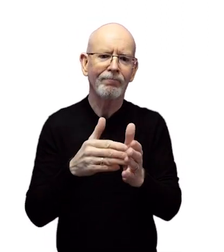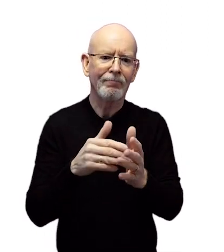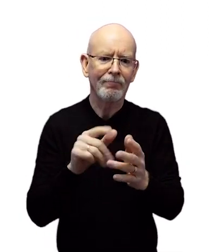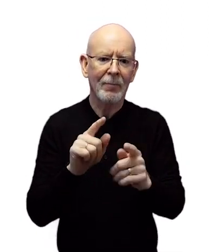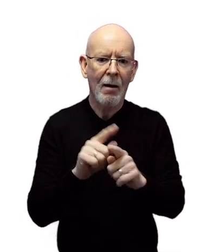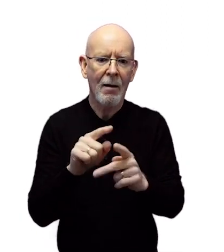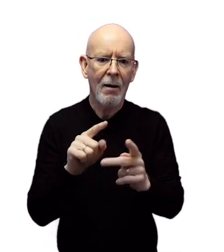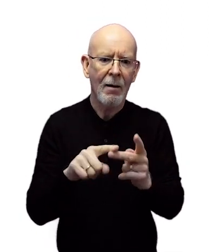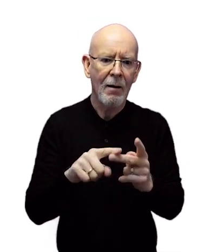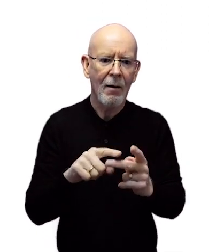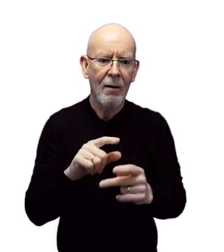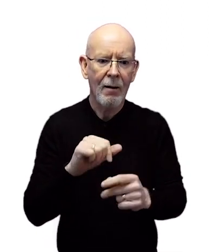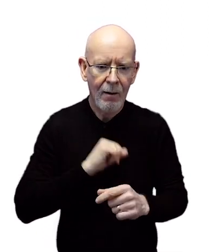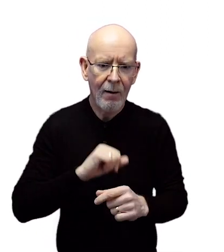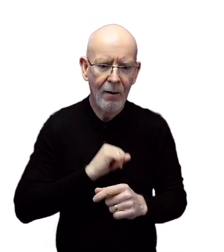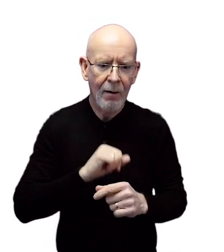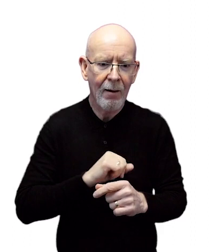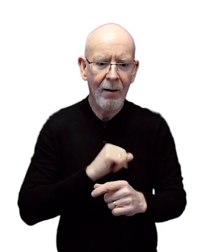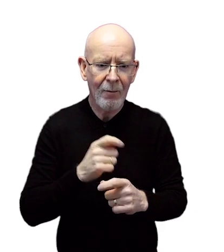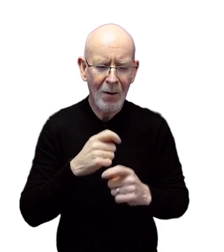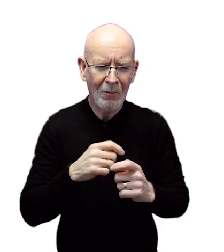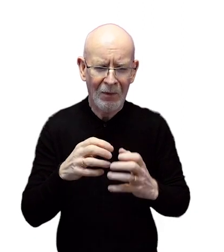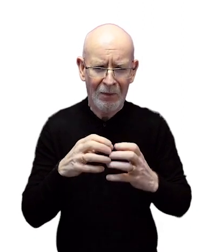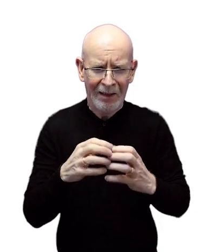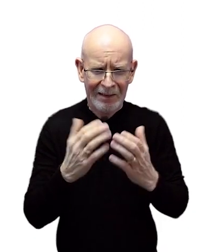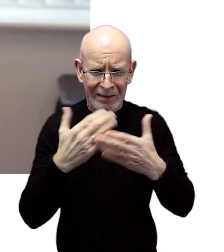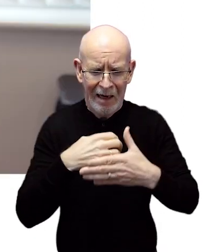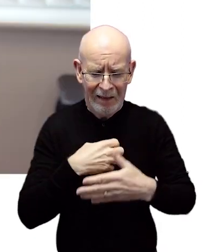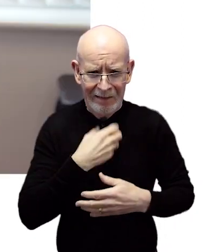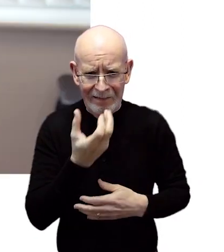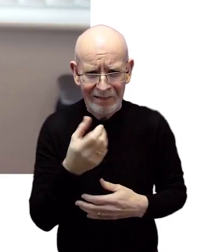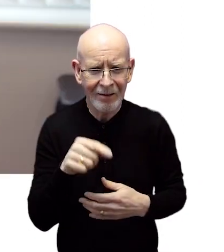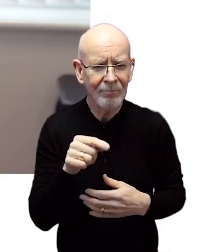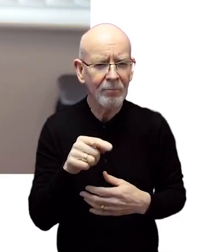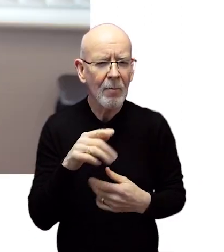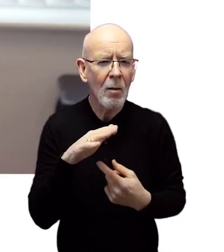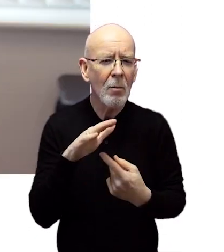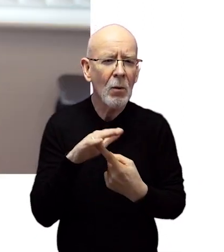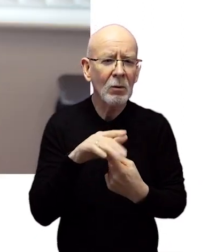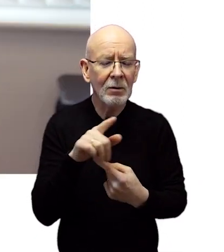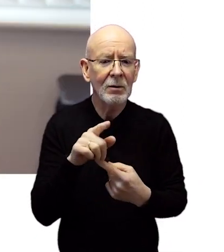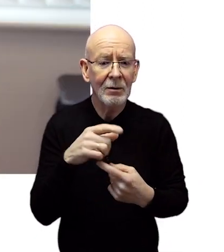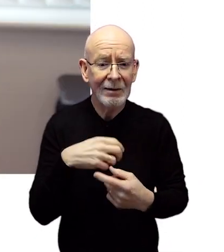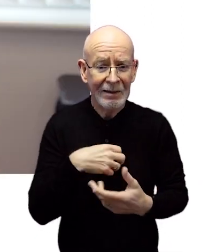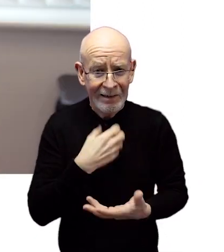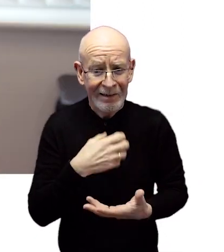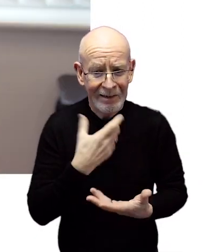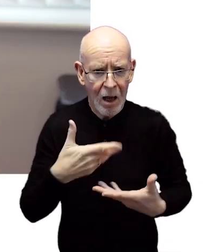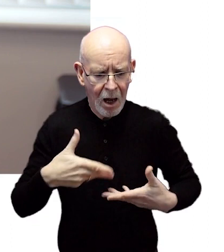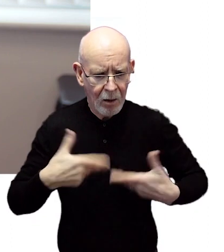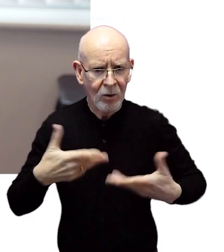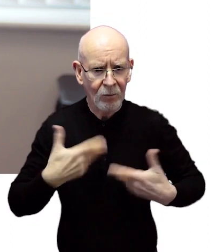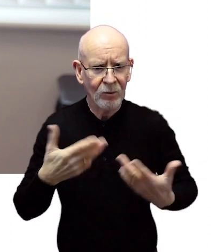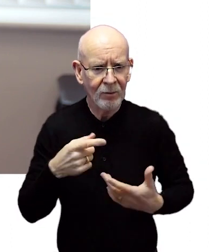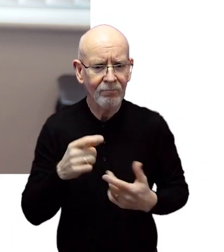infection which may cause them to cough up darker sticky mucus. It's important that we clear these secretions from our lungs to prevent